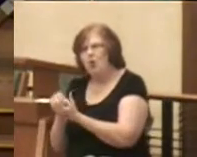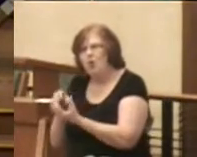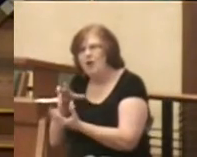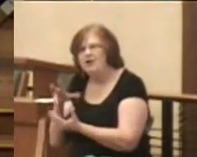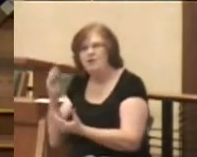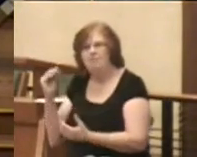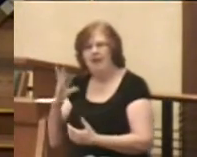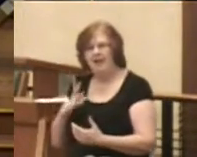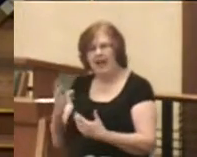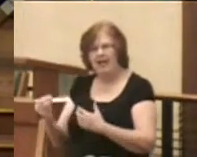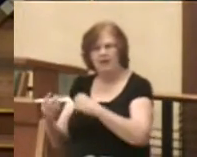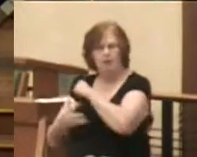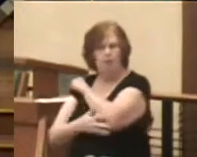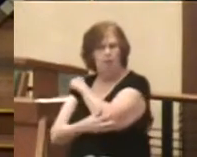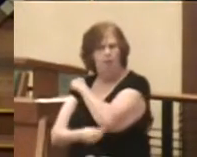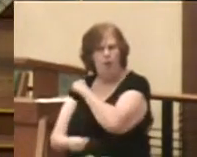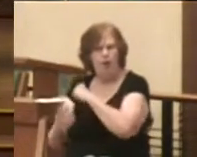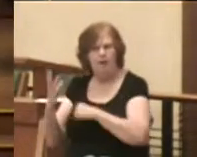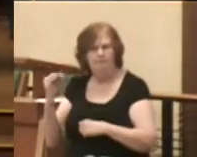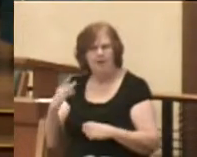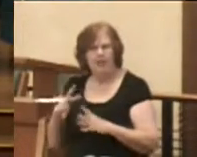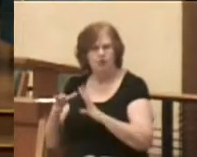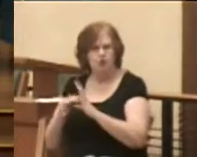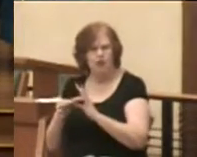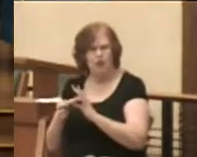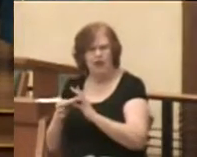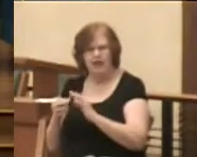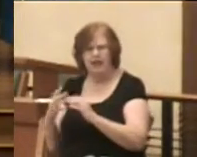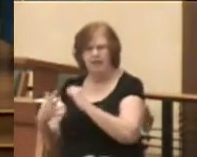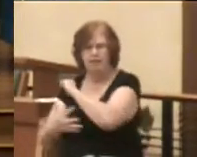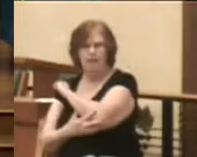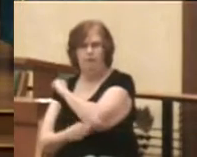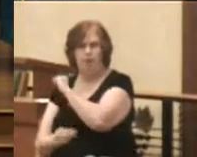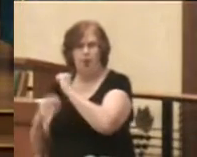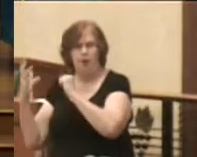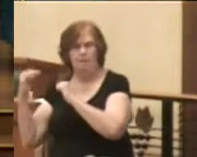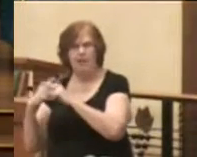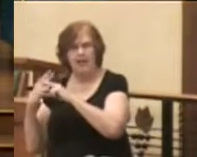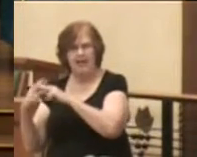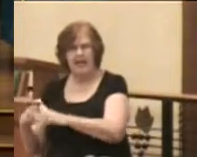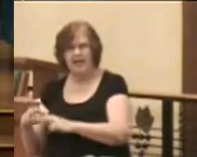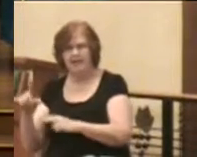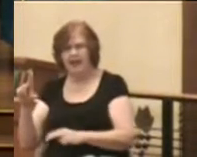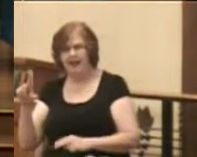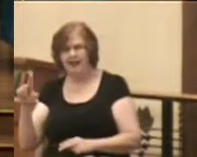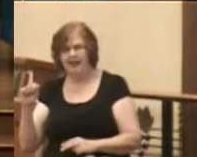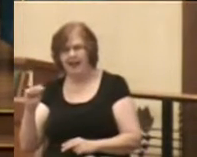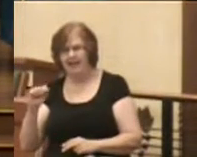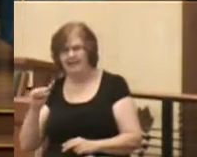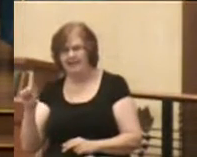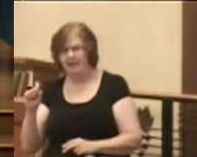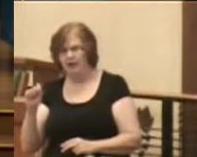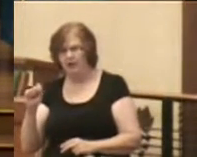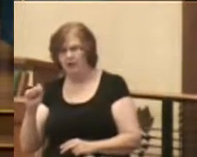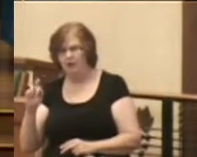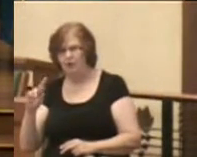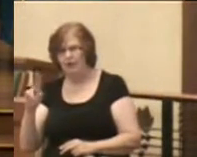and a poor man. The poor man is named Lazarus. The rich man has no name.